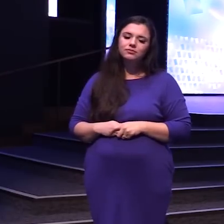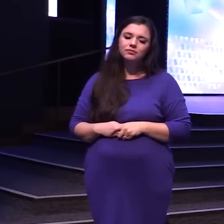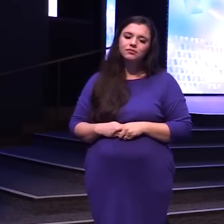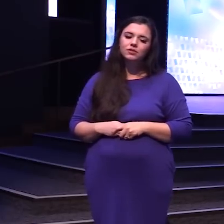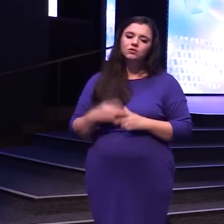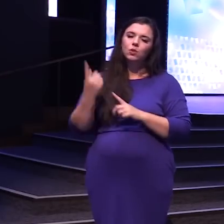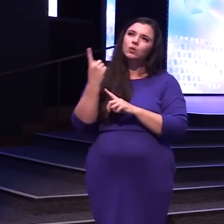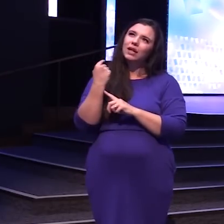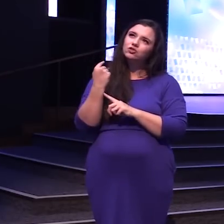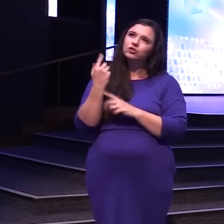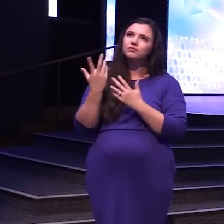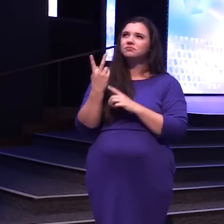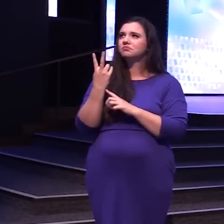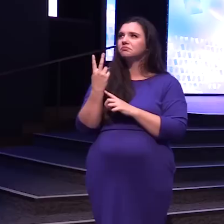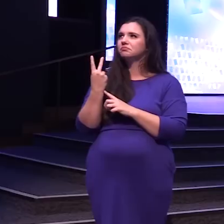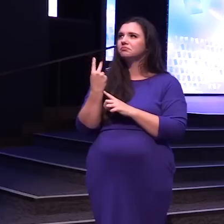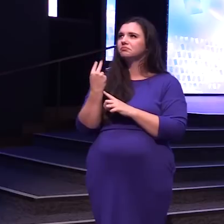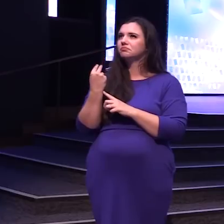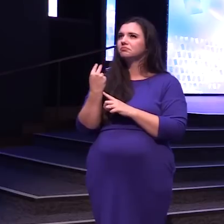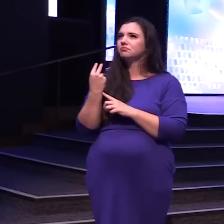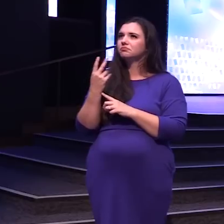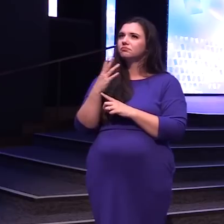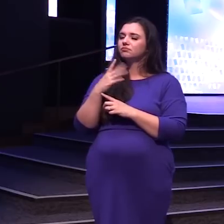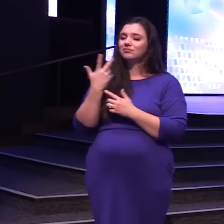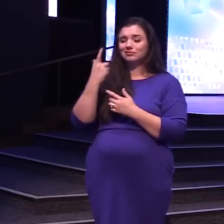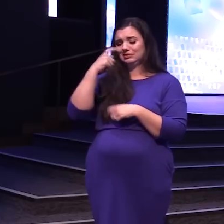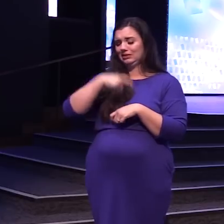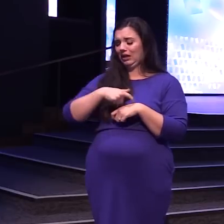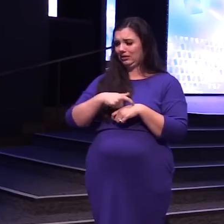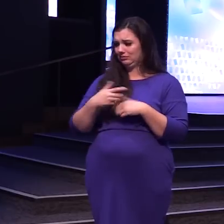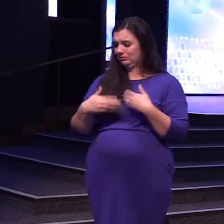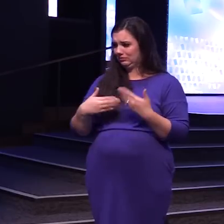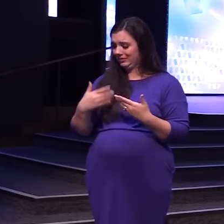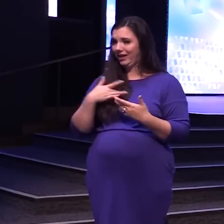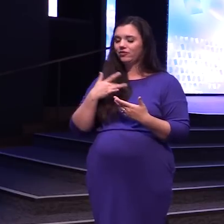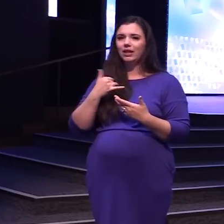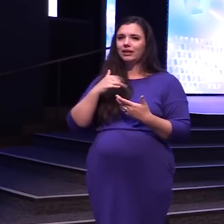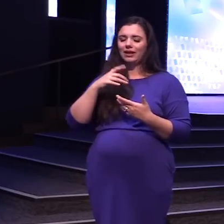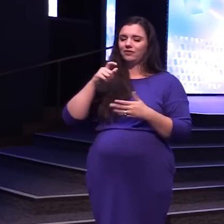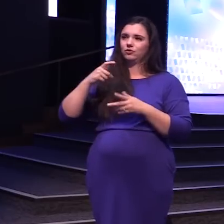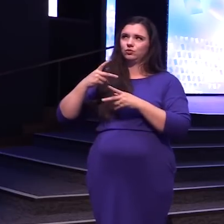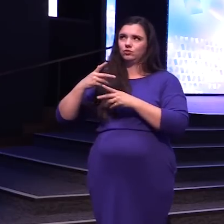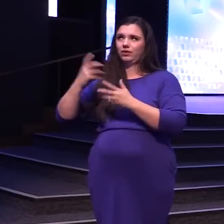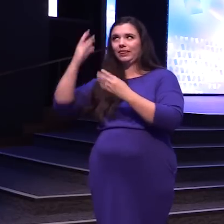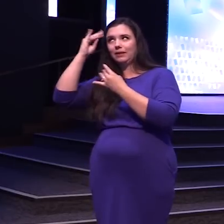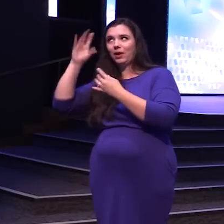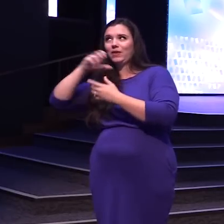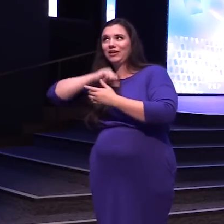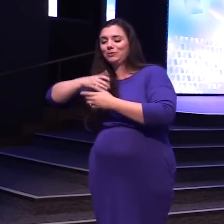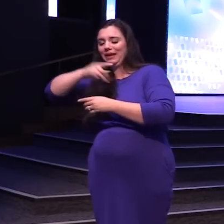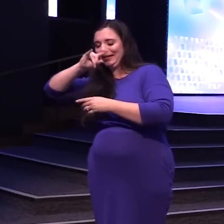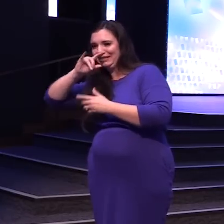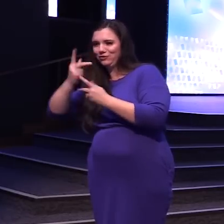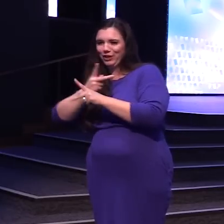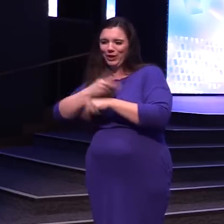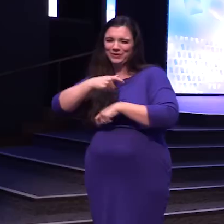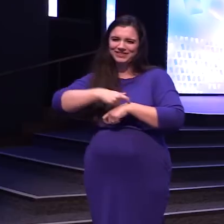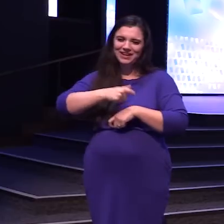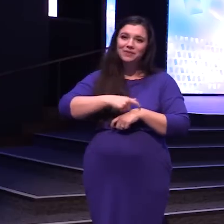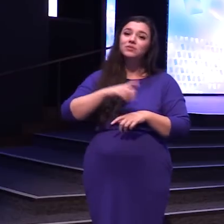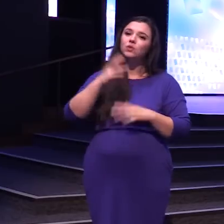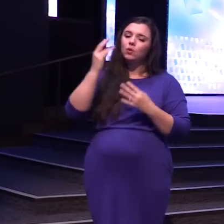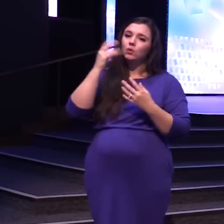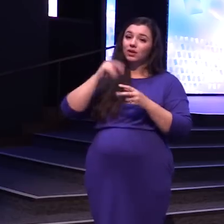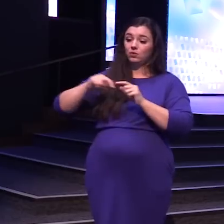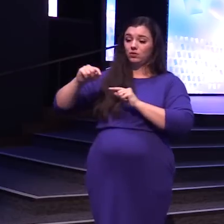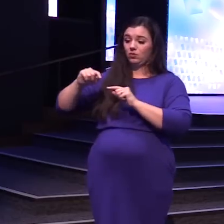So last year Or the year before I'm losing track of time I have to like Age my children To figure out What year it was So we go down To the